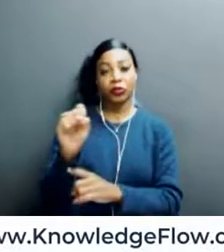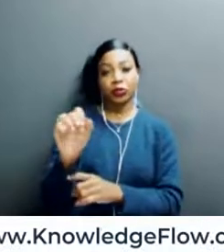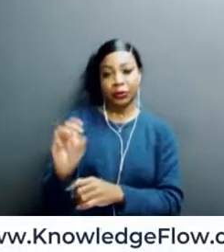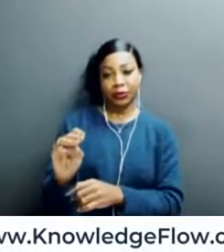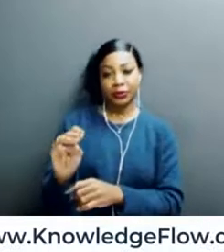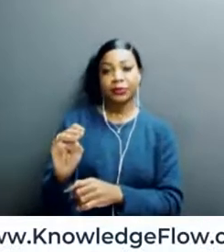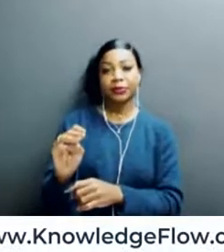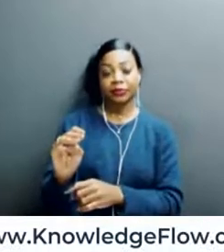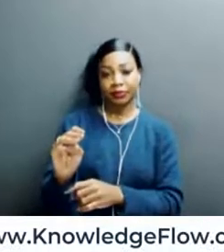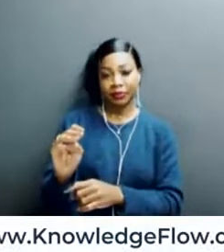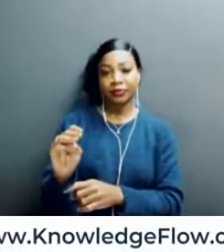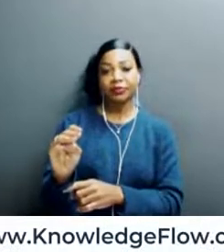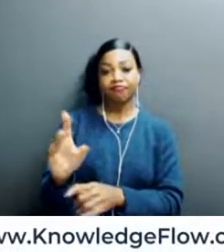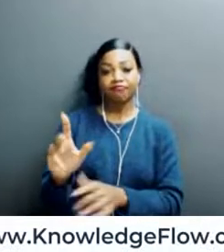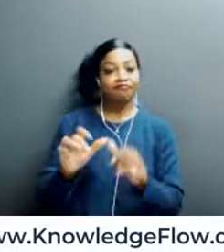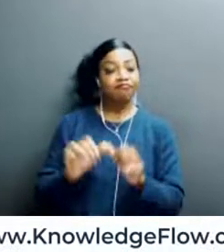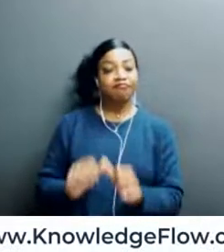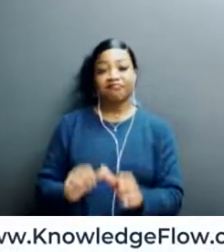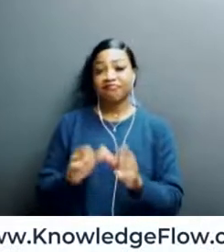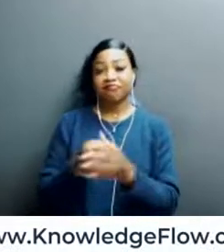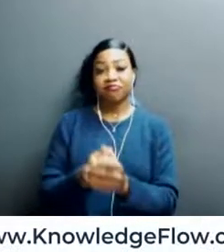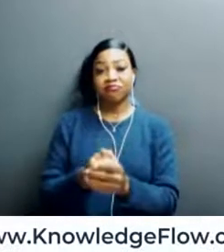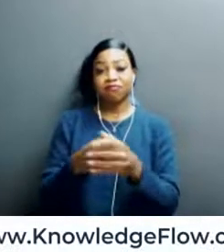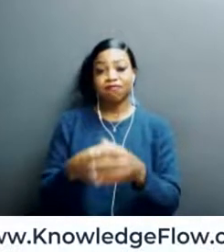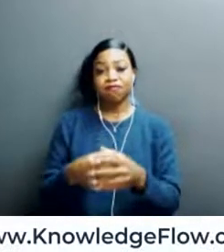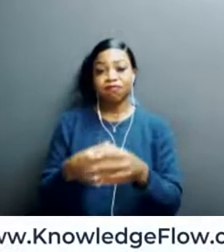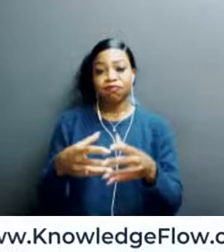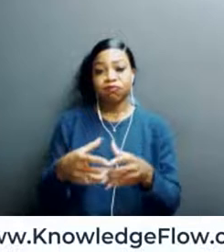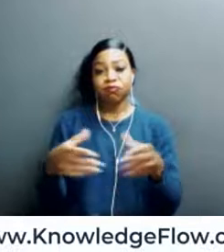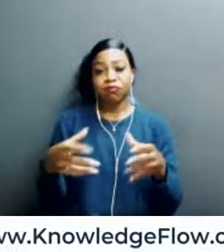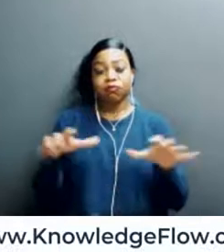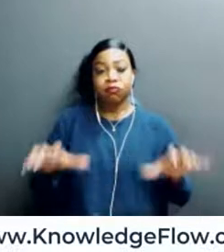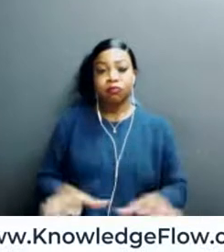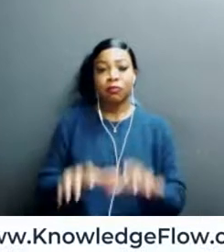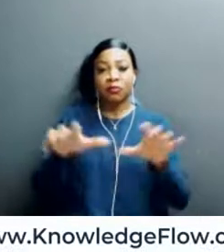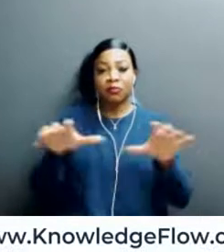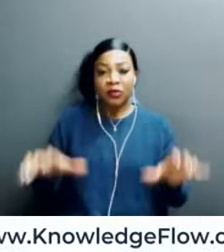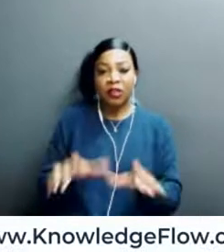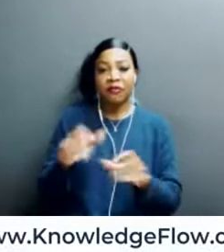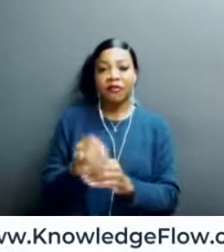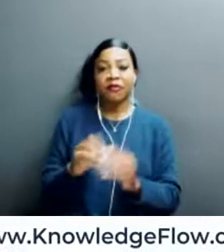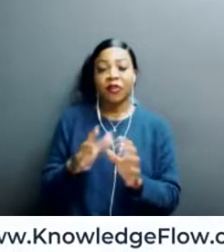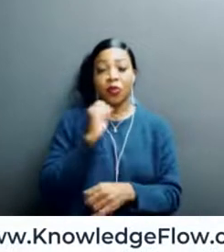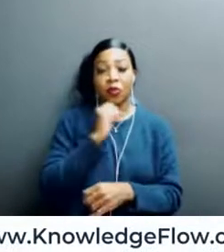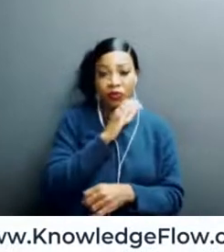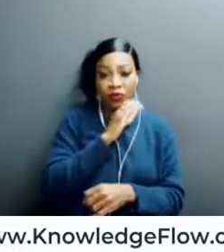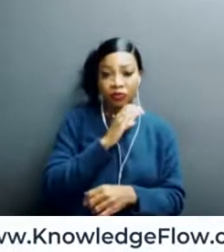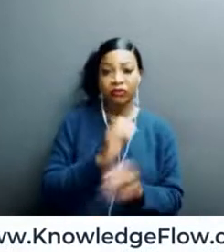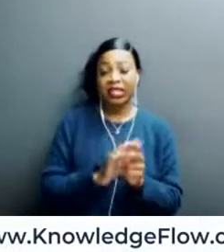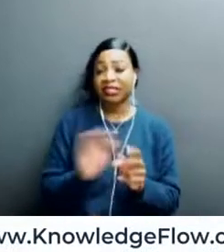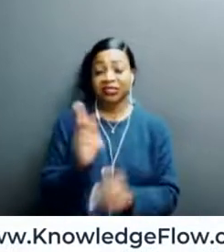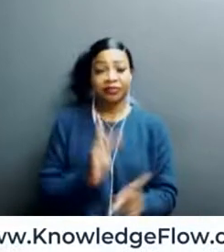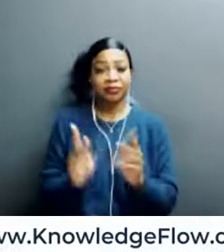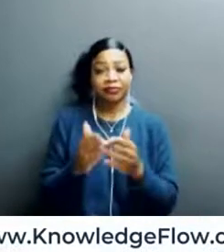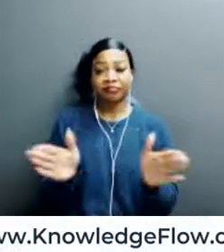-present and constantly growing activity for most of us and particularly older adults. Emily, do you